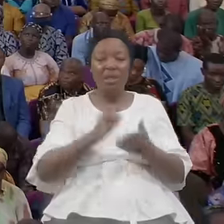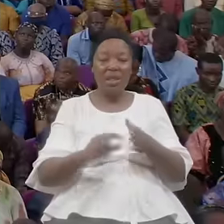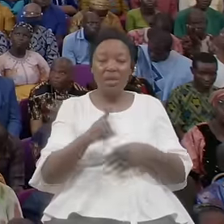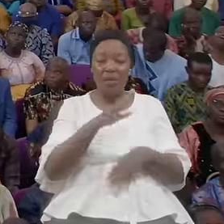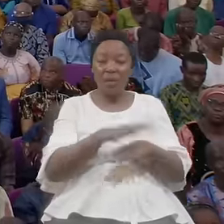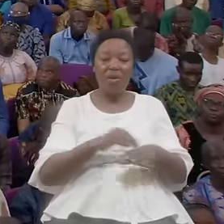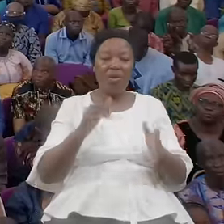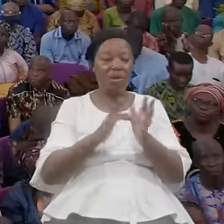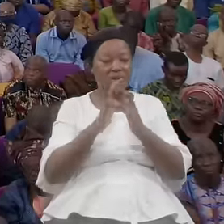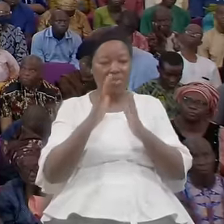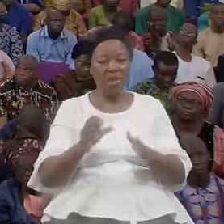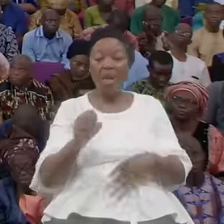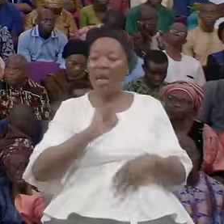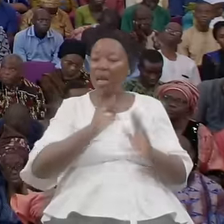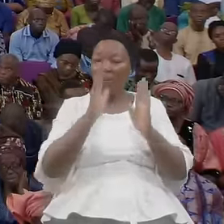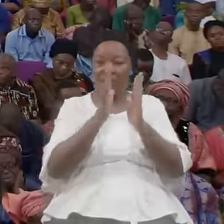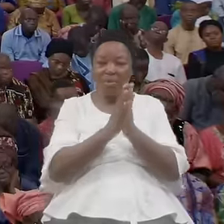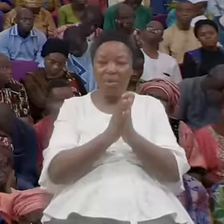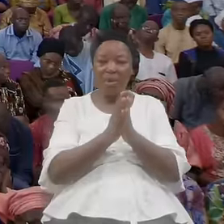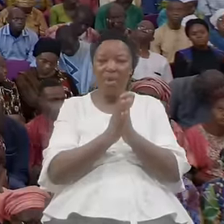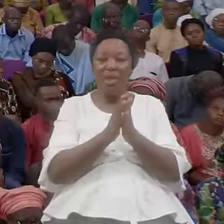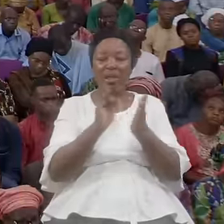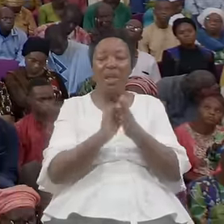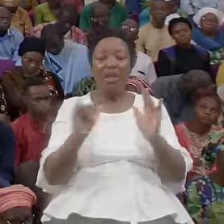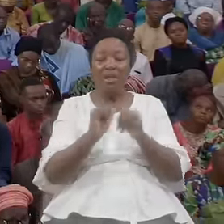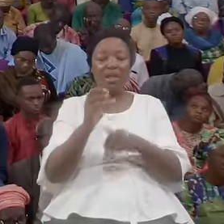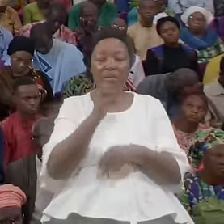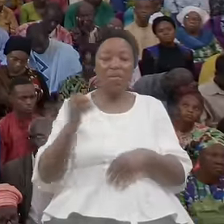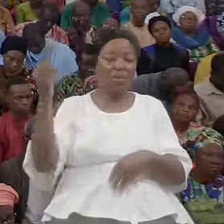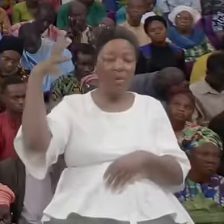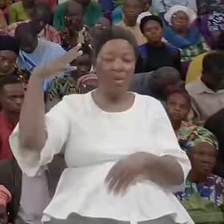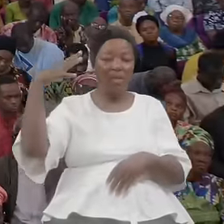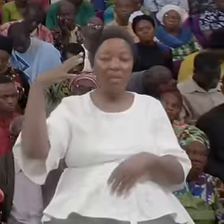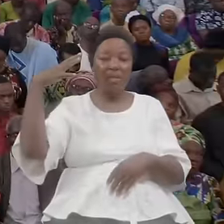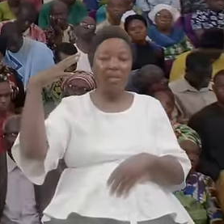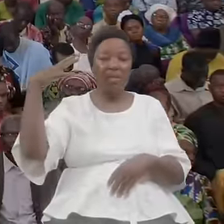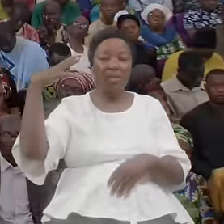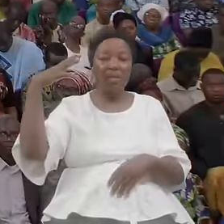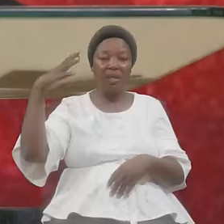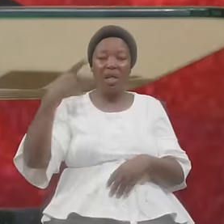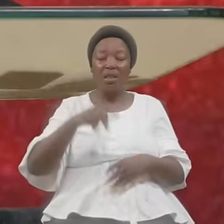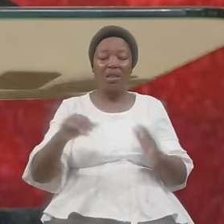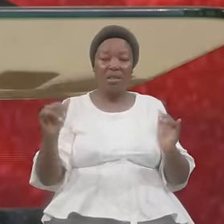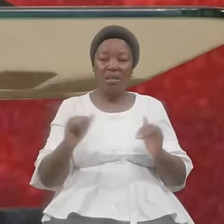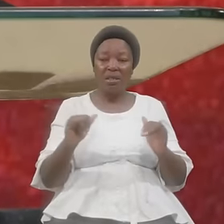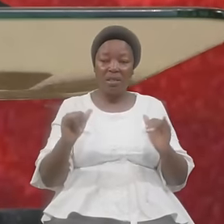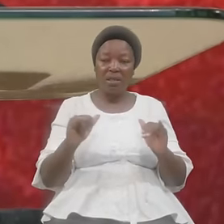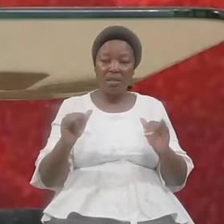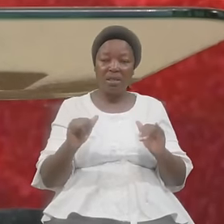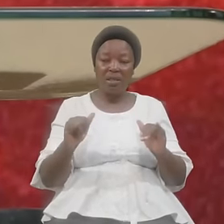Christians I Pray The Same Grace The Same